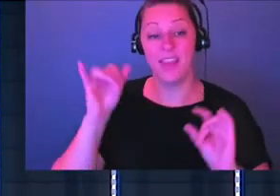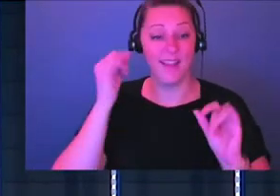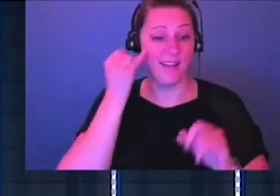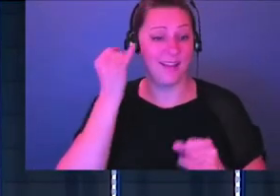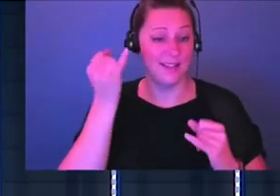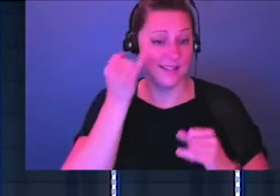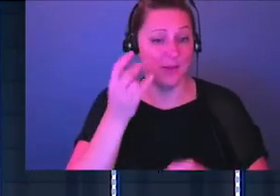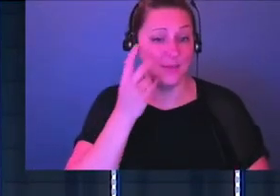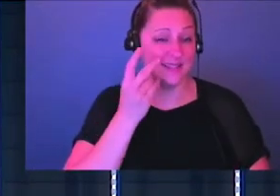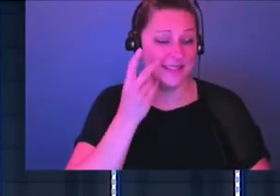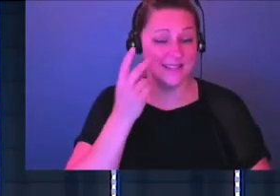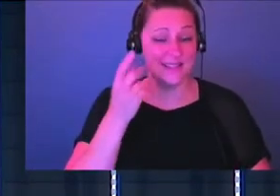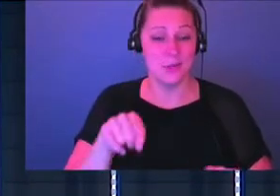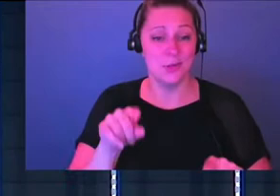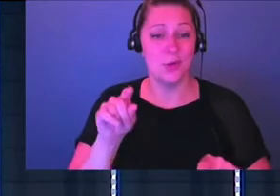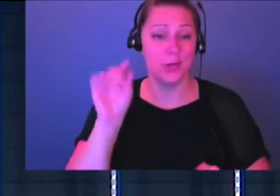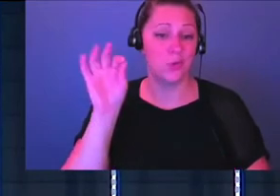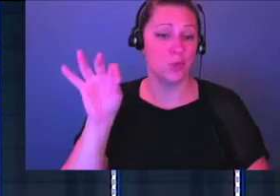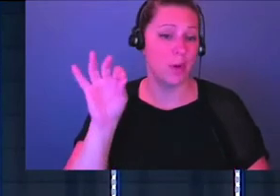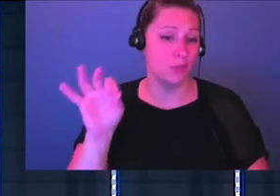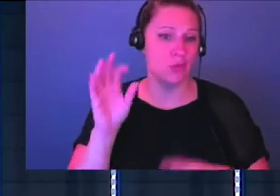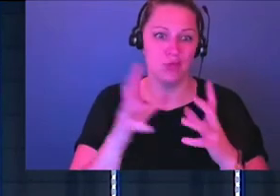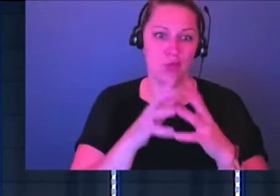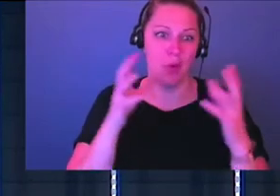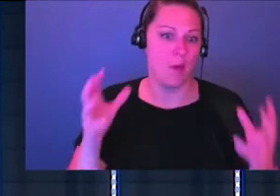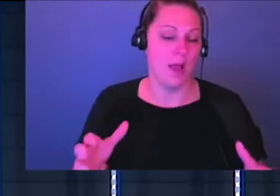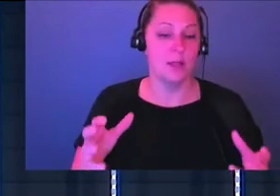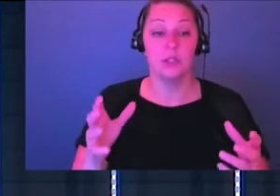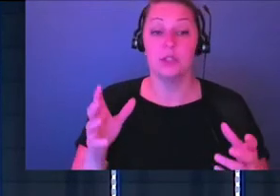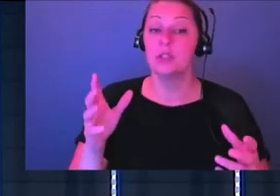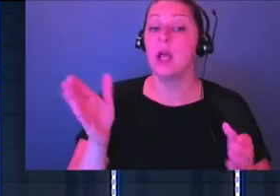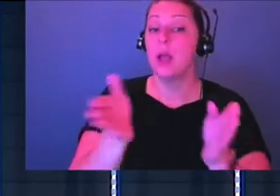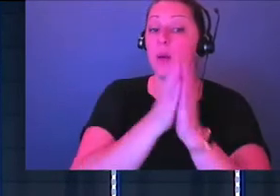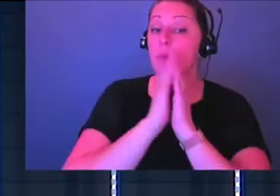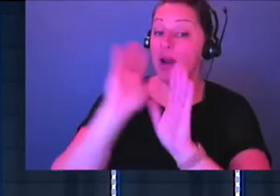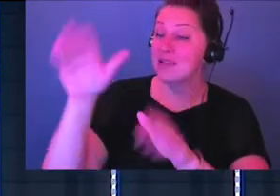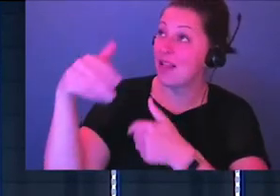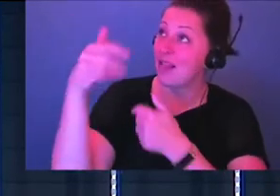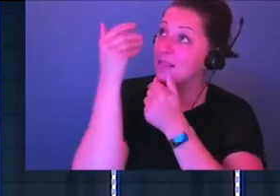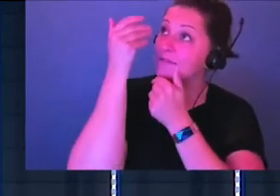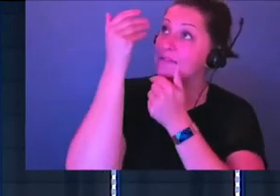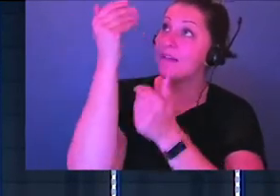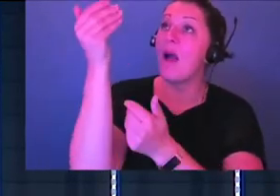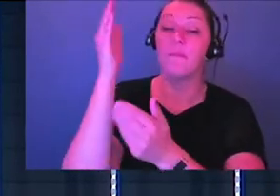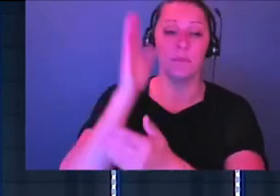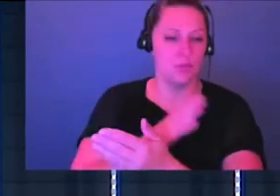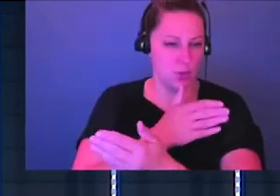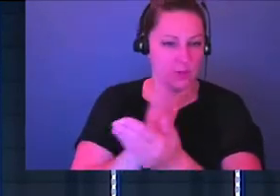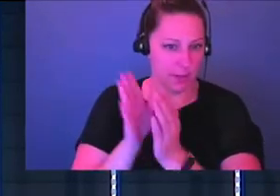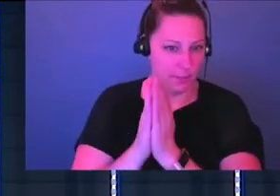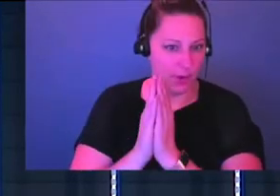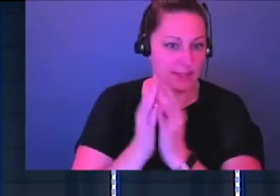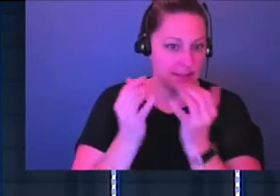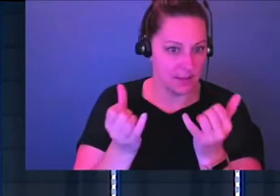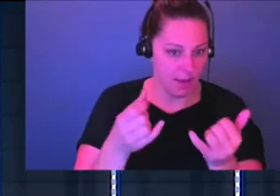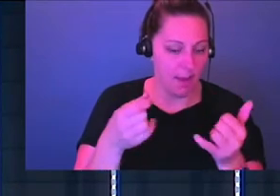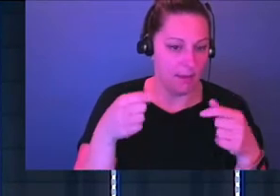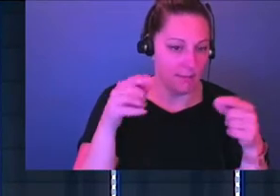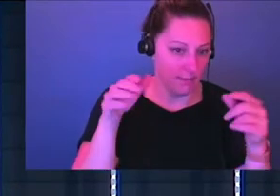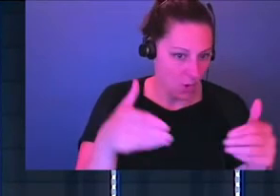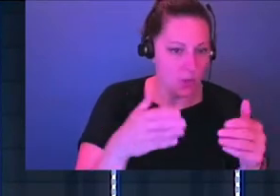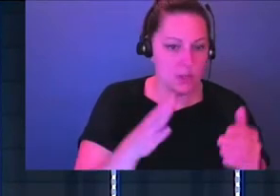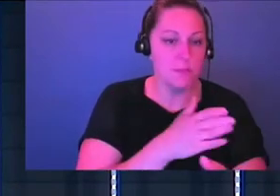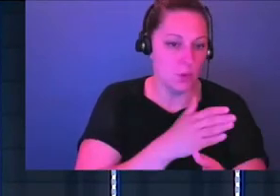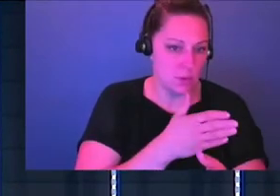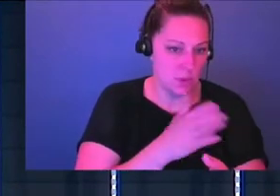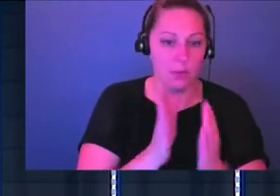we actually see this throughout scripture so much where praise is lifted up to God and, it's musical praise. Okay. Cause that's the goal today is to talk about how God